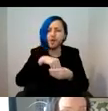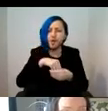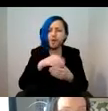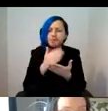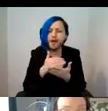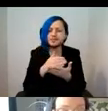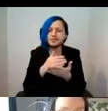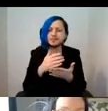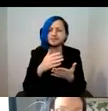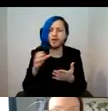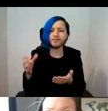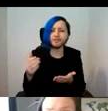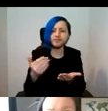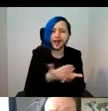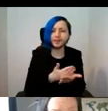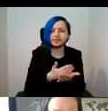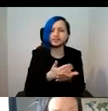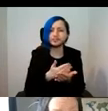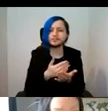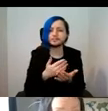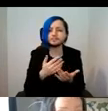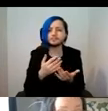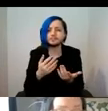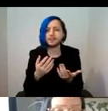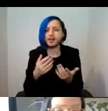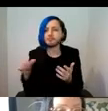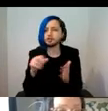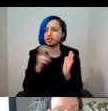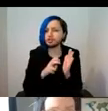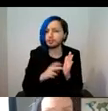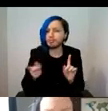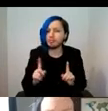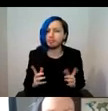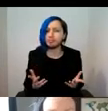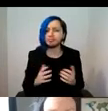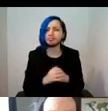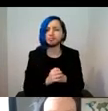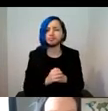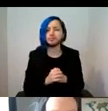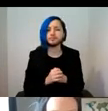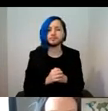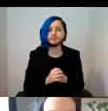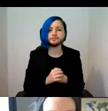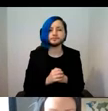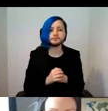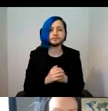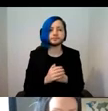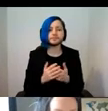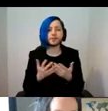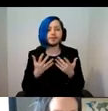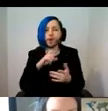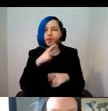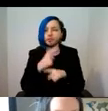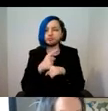elements associated with the documentation, for instance. And I'm just going to spend a few more words